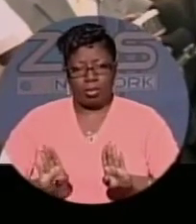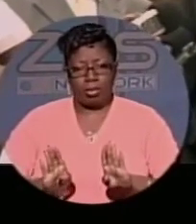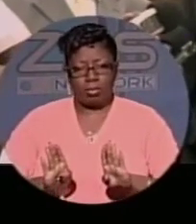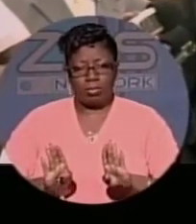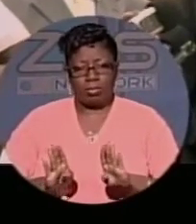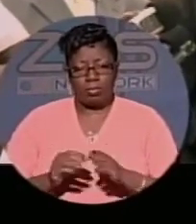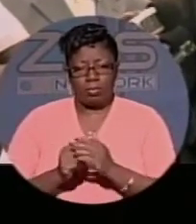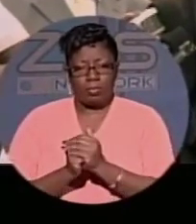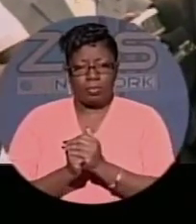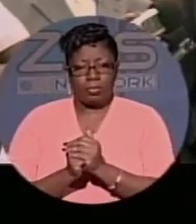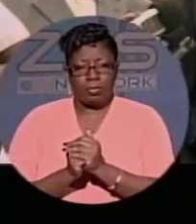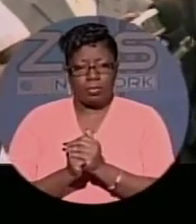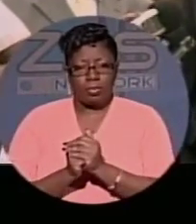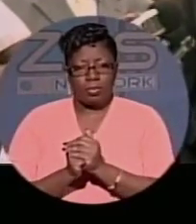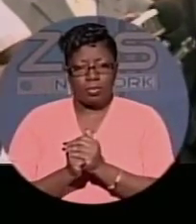concerted social intervention.